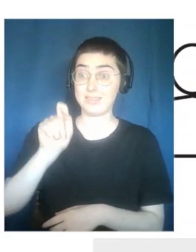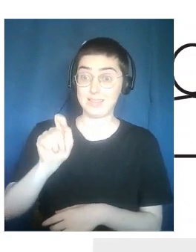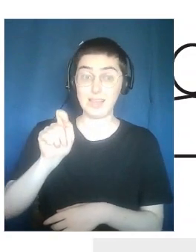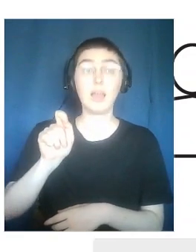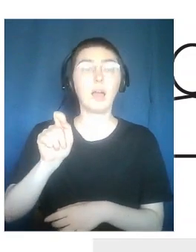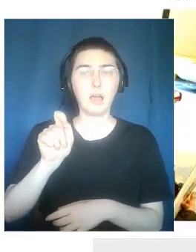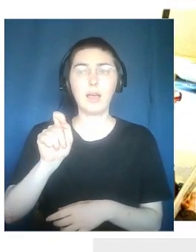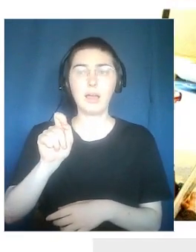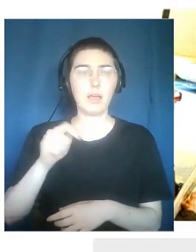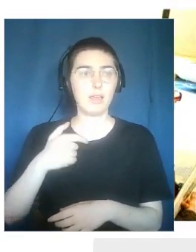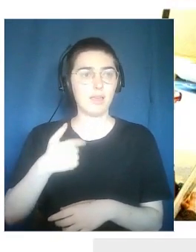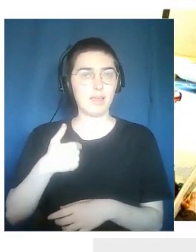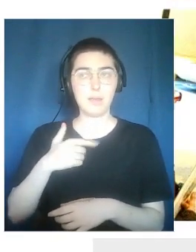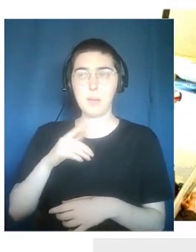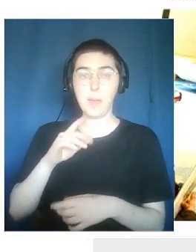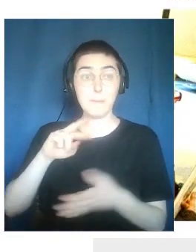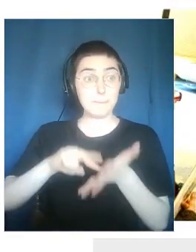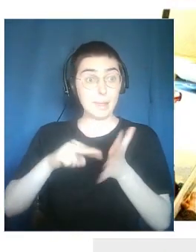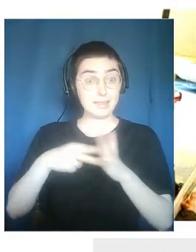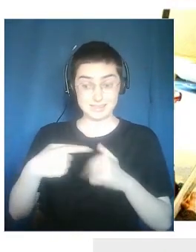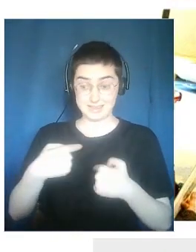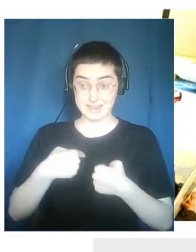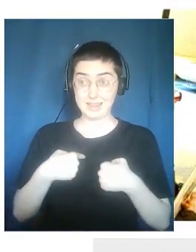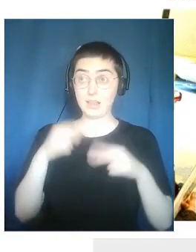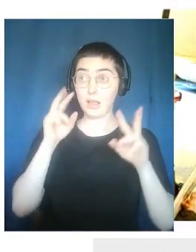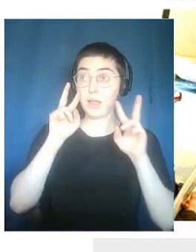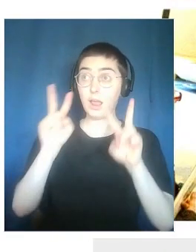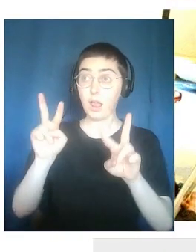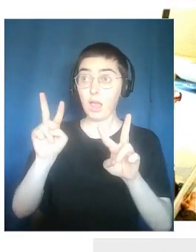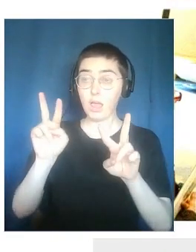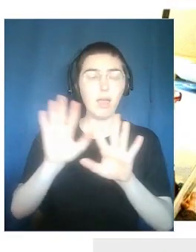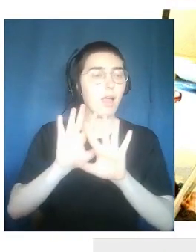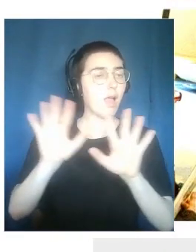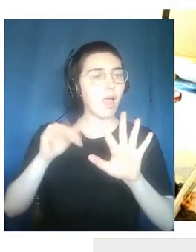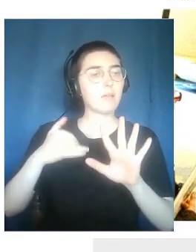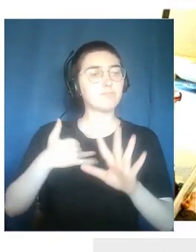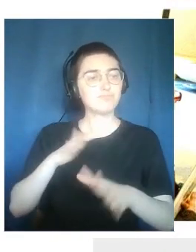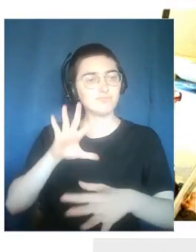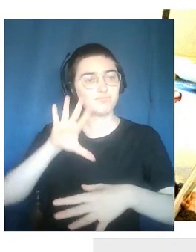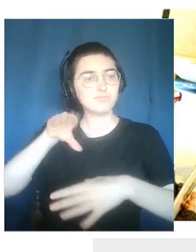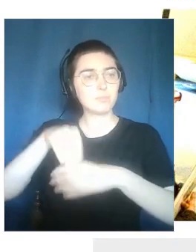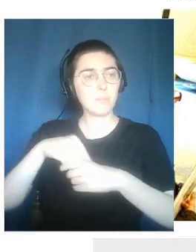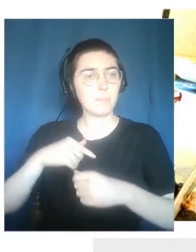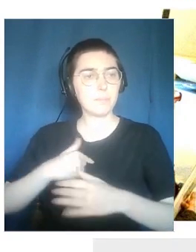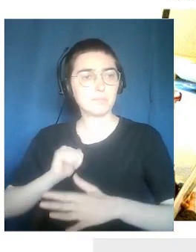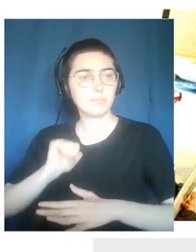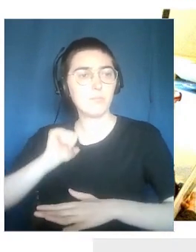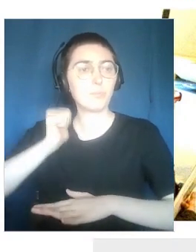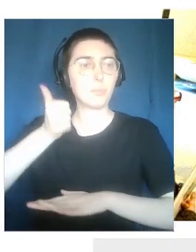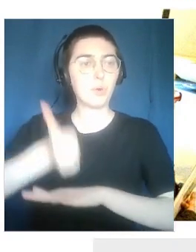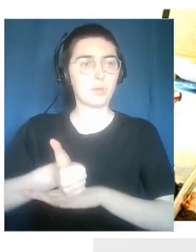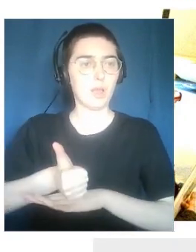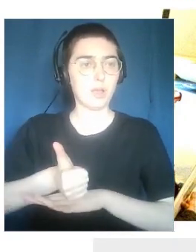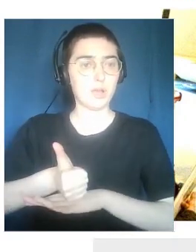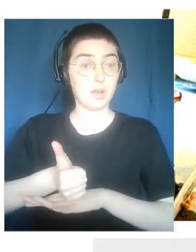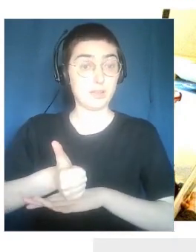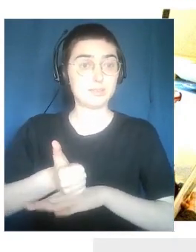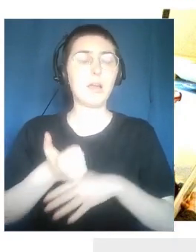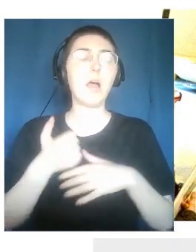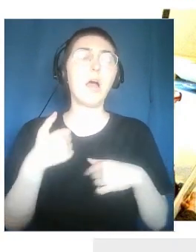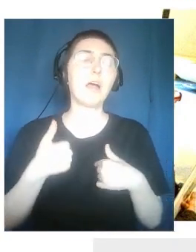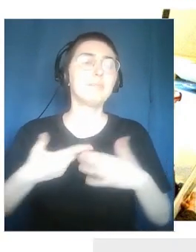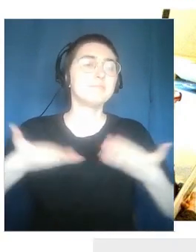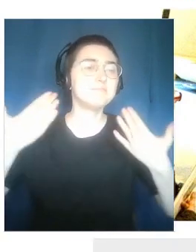to make the audience become a protagonist. We started back in